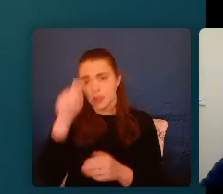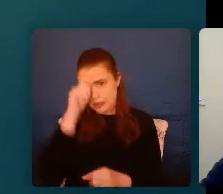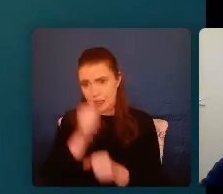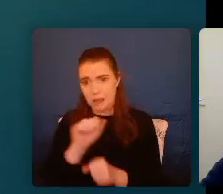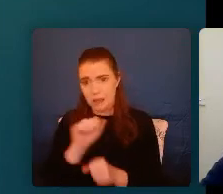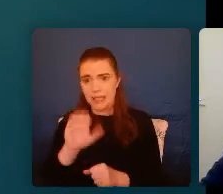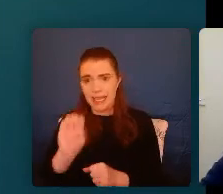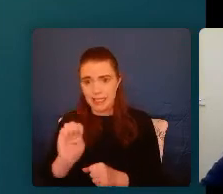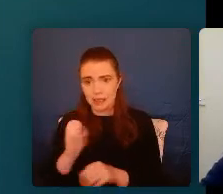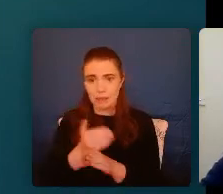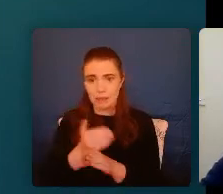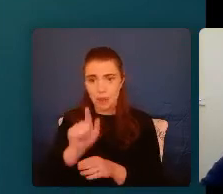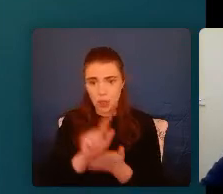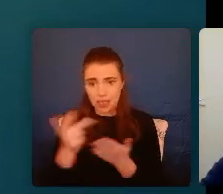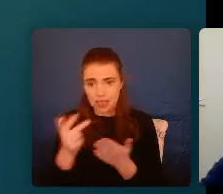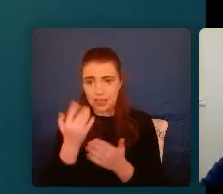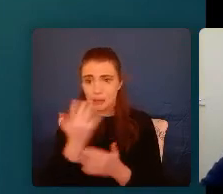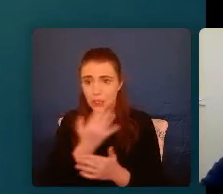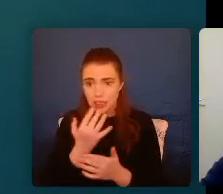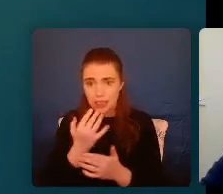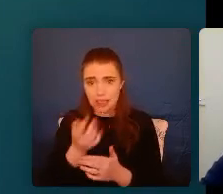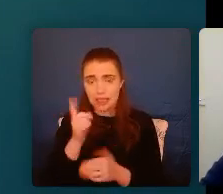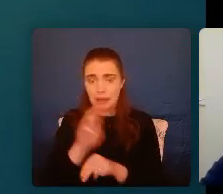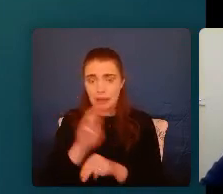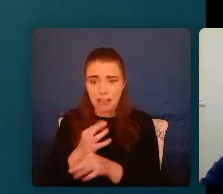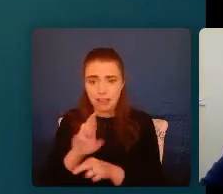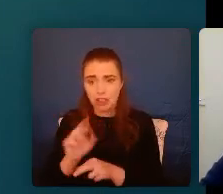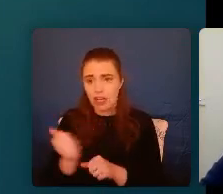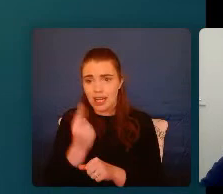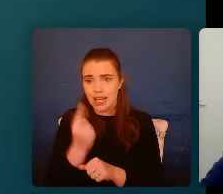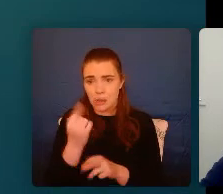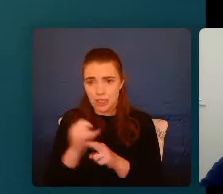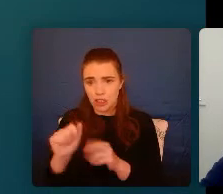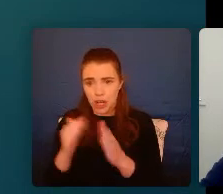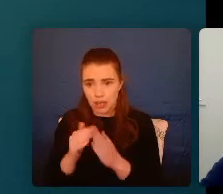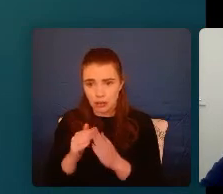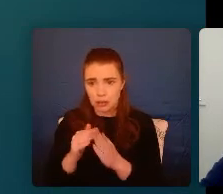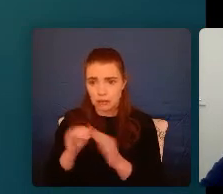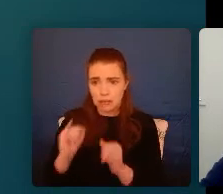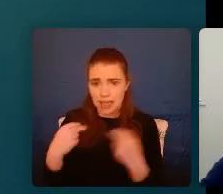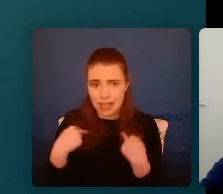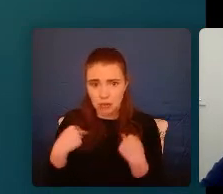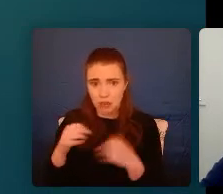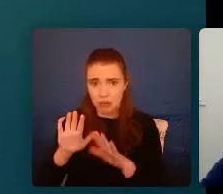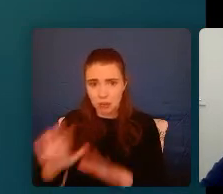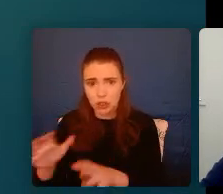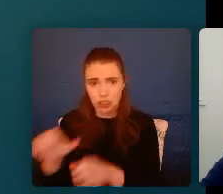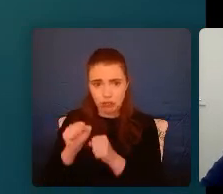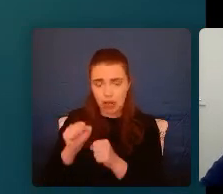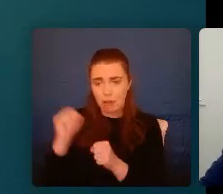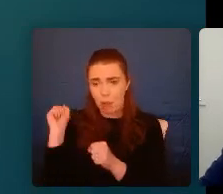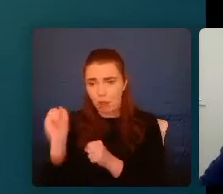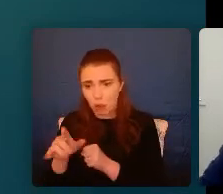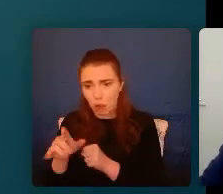18th birthday, did a parent or adult in the house swear at you or insult you, push, grab or throw something at you?